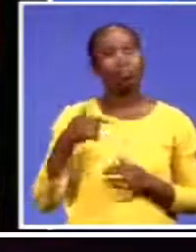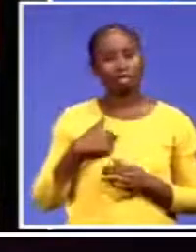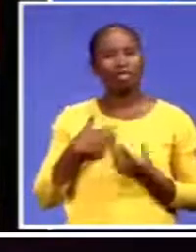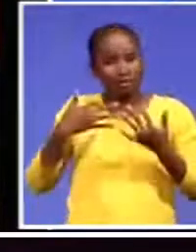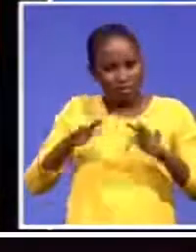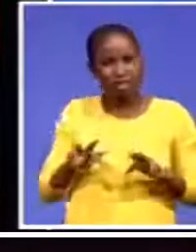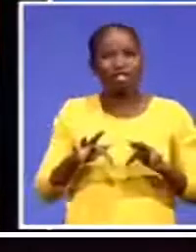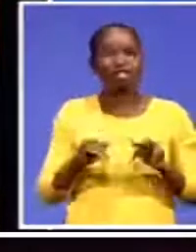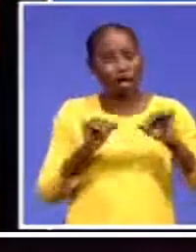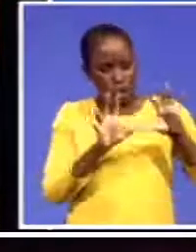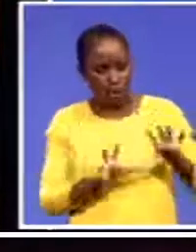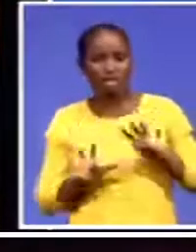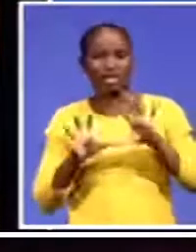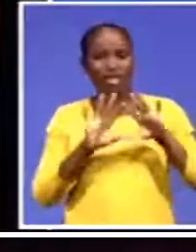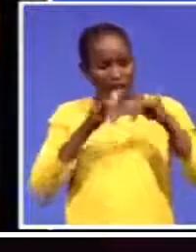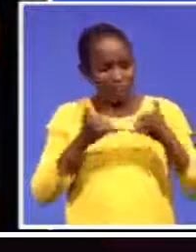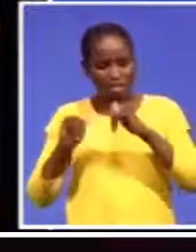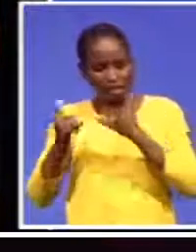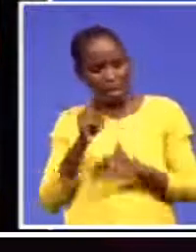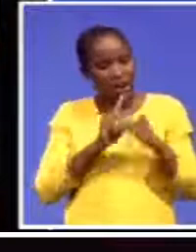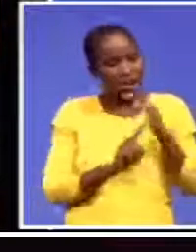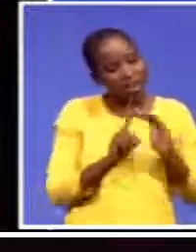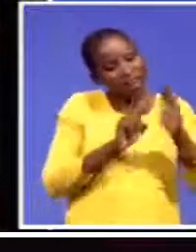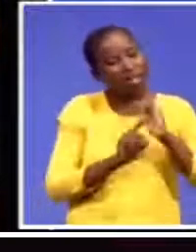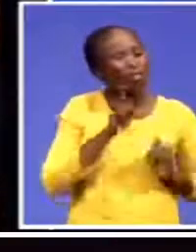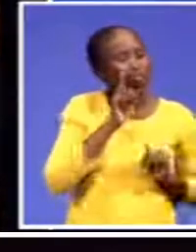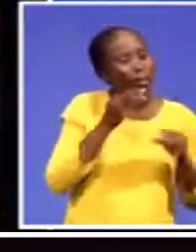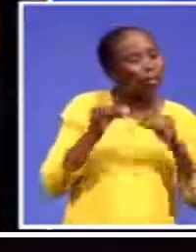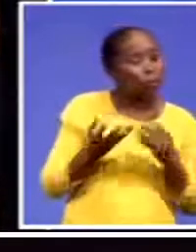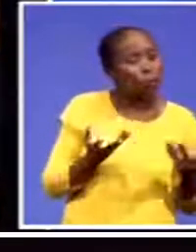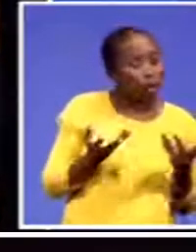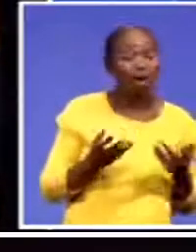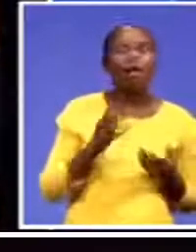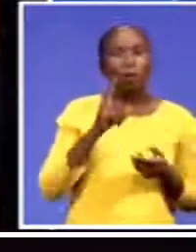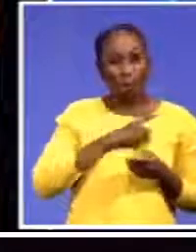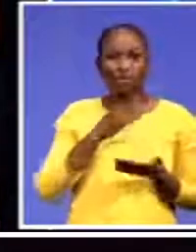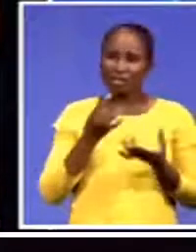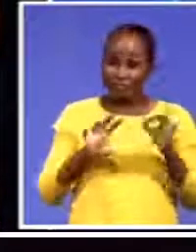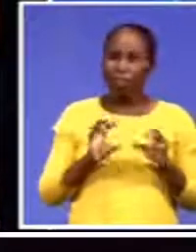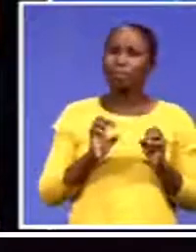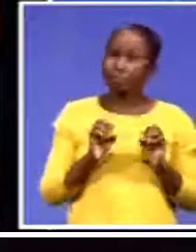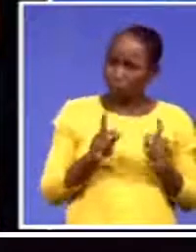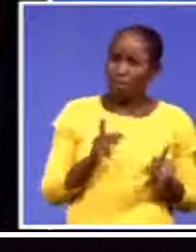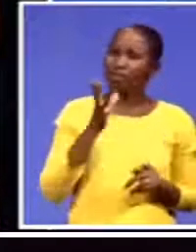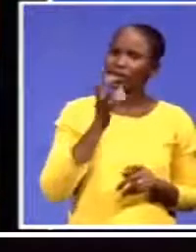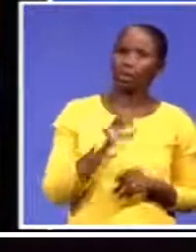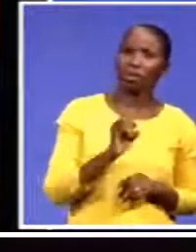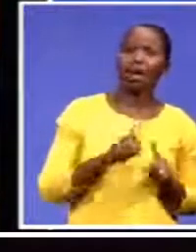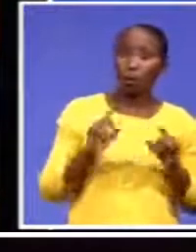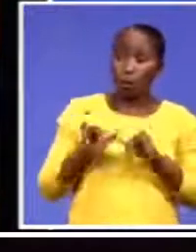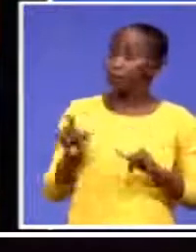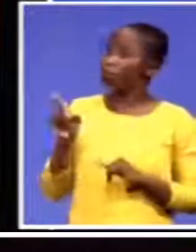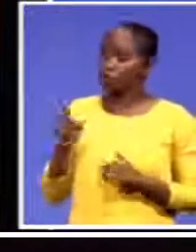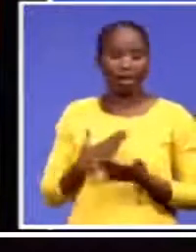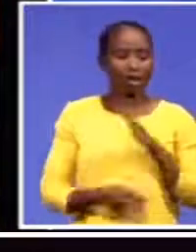markets. Often the markets are there waiting for you to find them. They will not come to you. So perhaps one of the liberating things that the